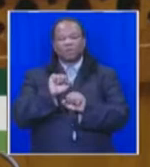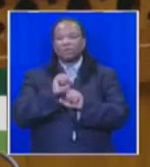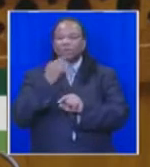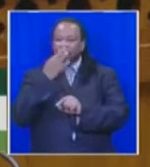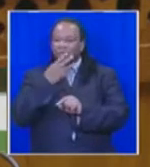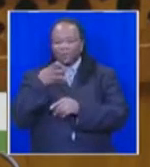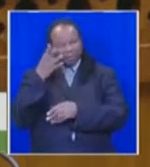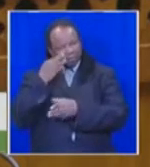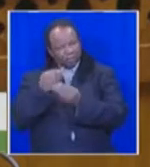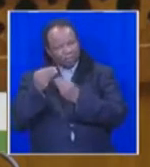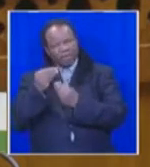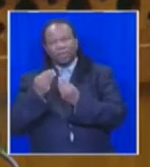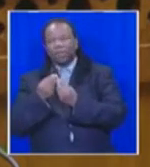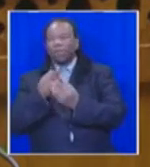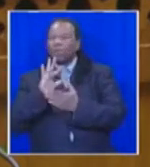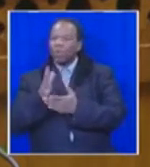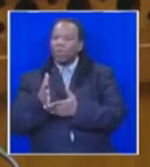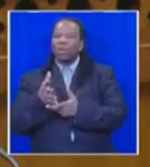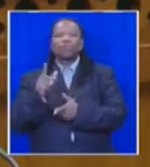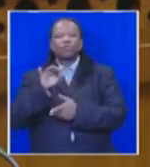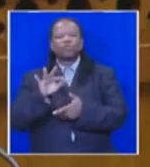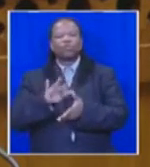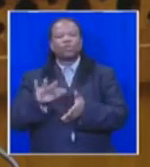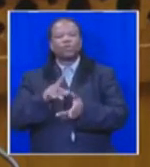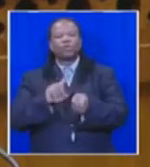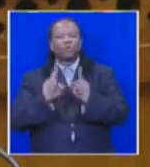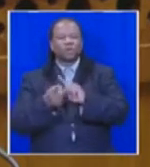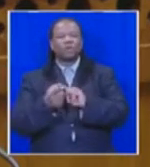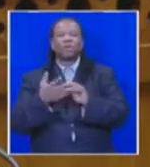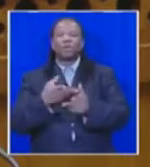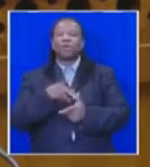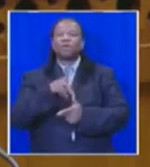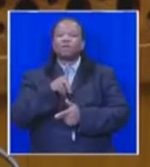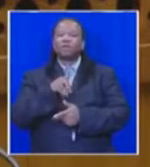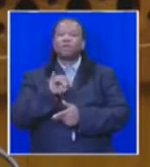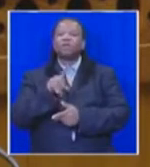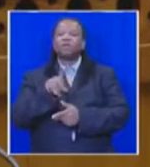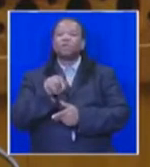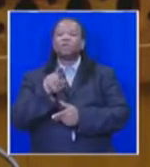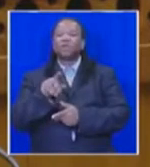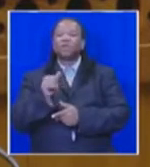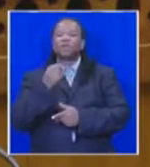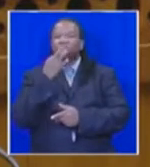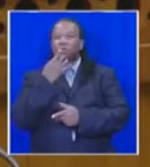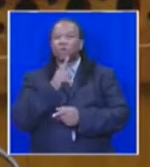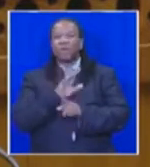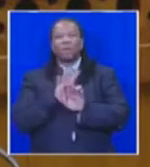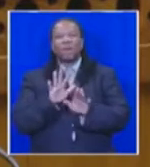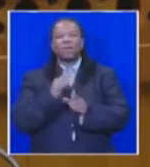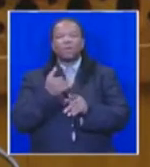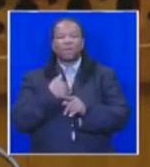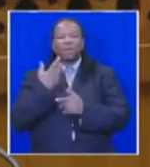to increased efforts to correct the situation as Honourable Dedeza did today. Sadly most speakers simply resorted to finger